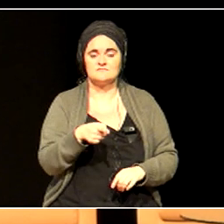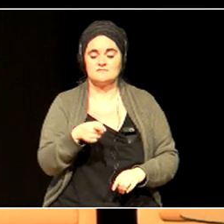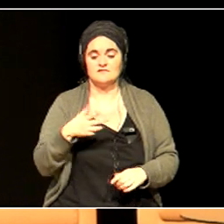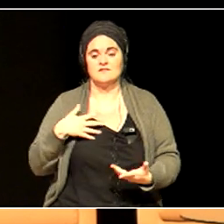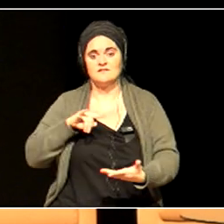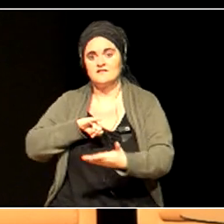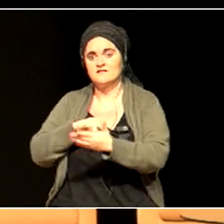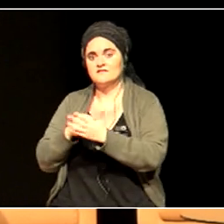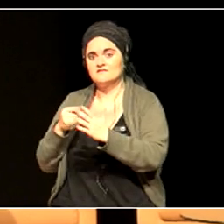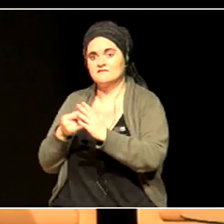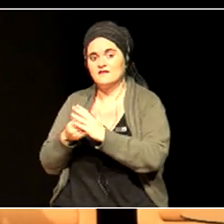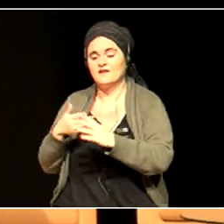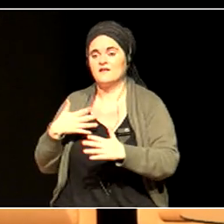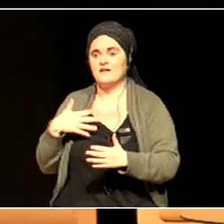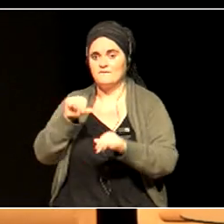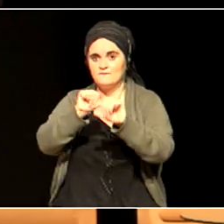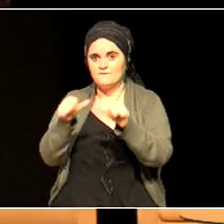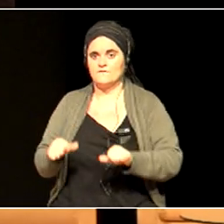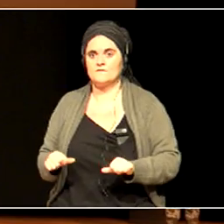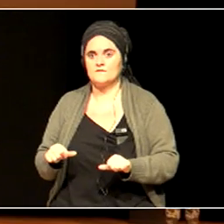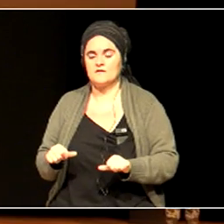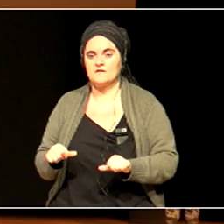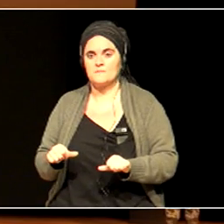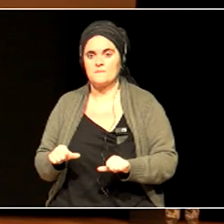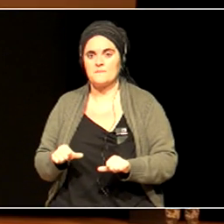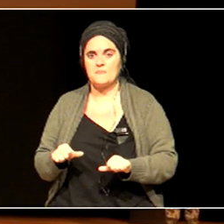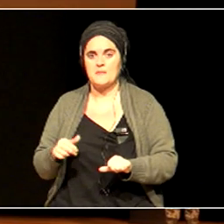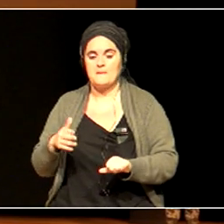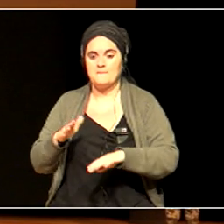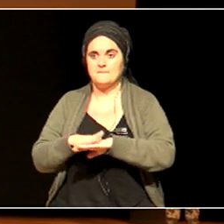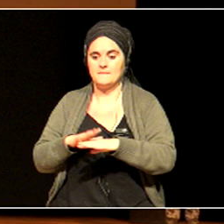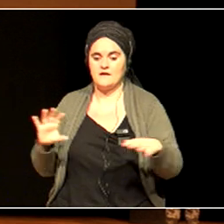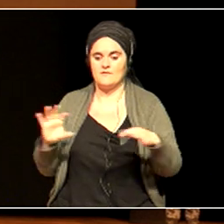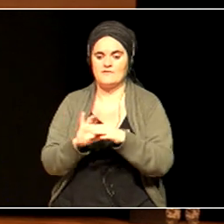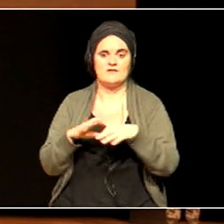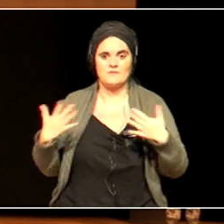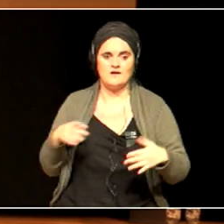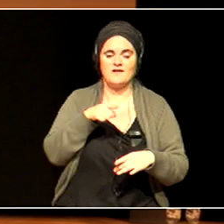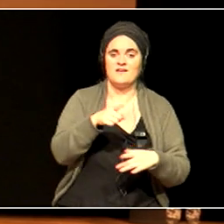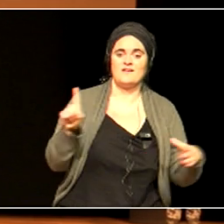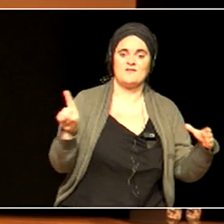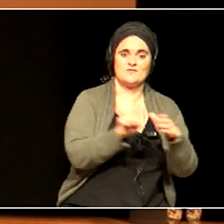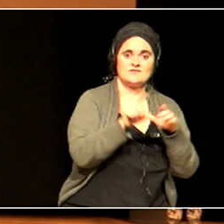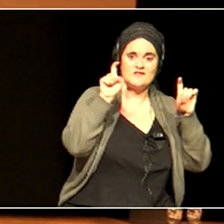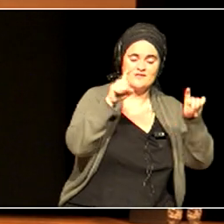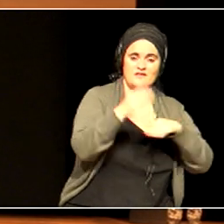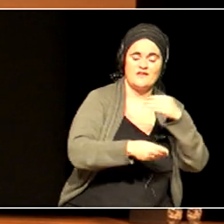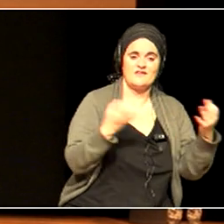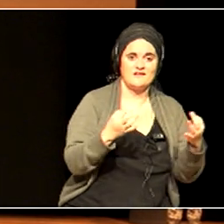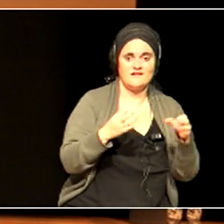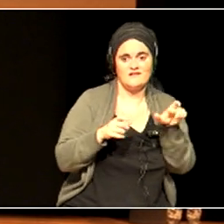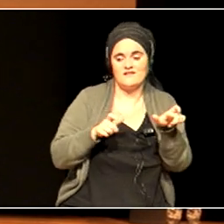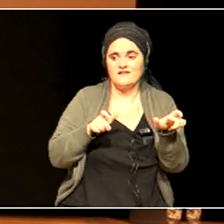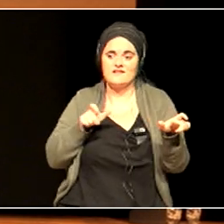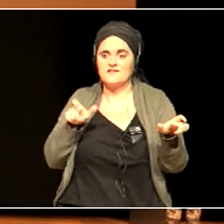linking what needs to be done in education and inclusion with what, how we think about inclusion in other areas.